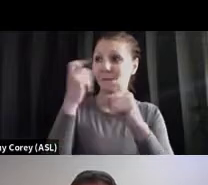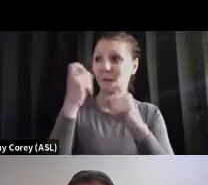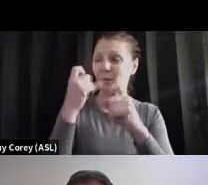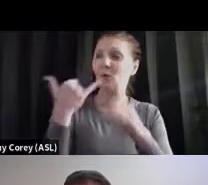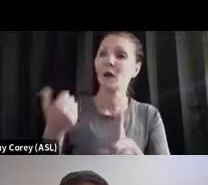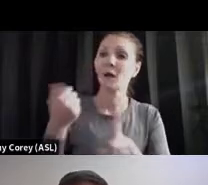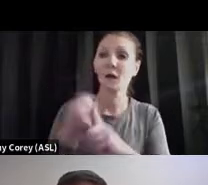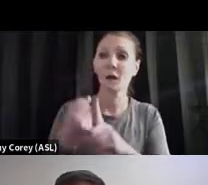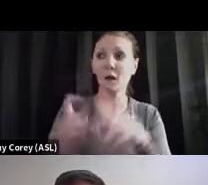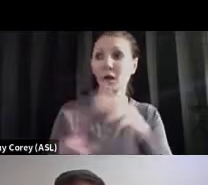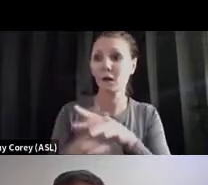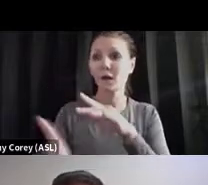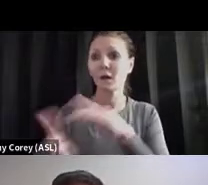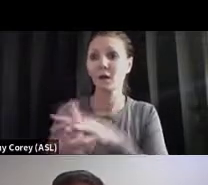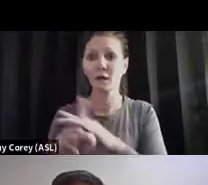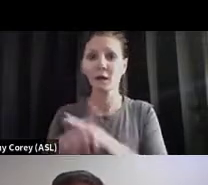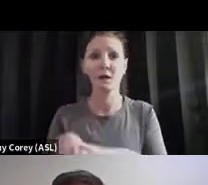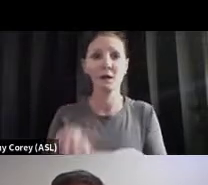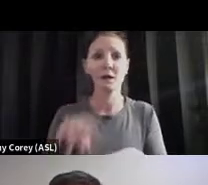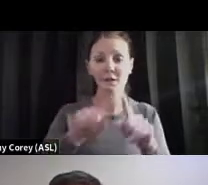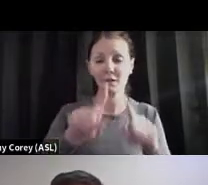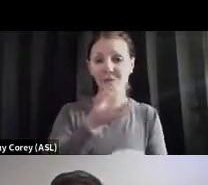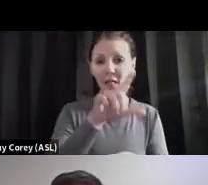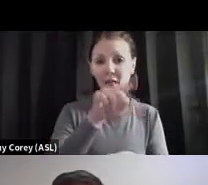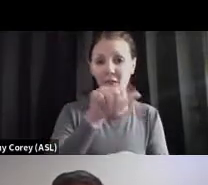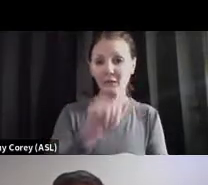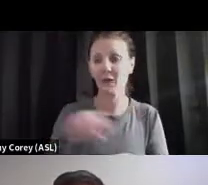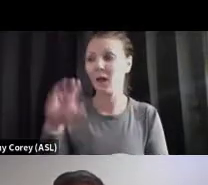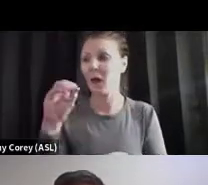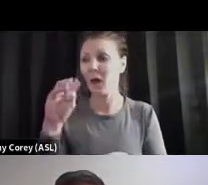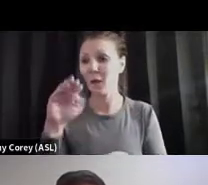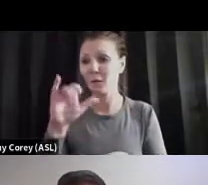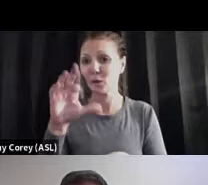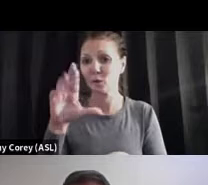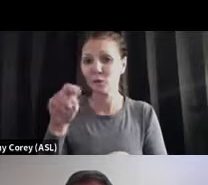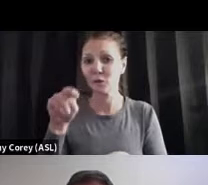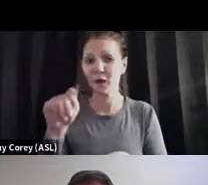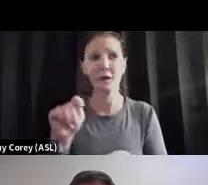And things that we took for granted are no longer things we can take for granted.